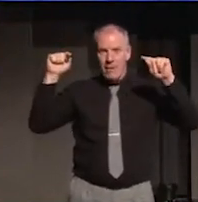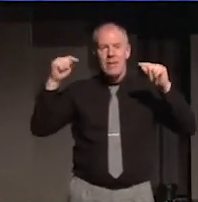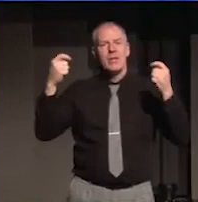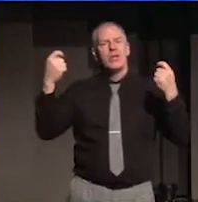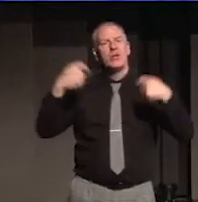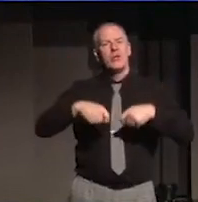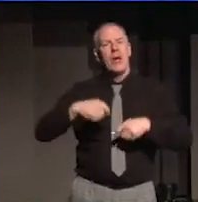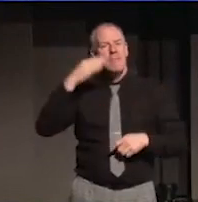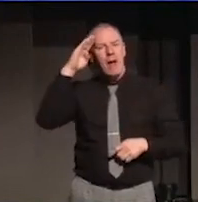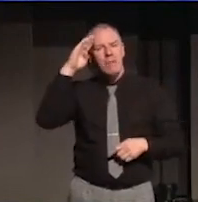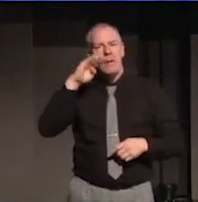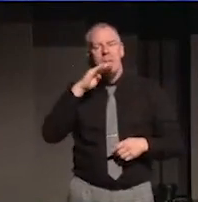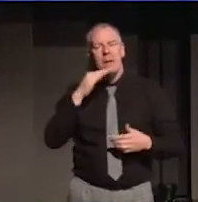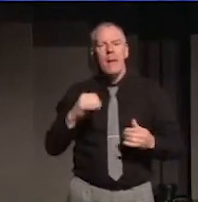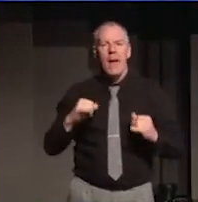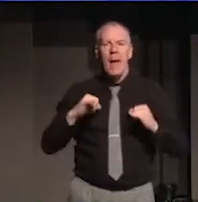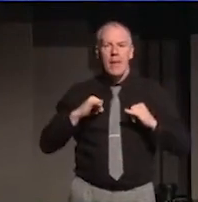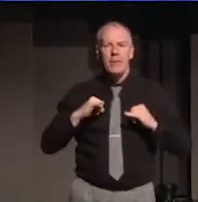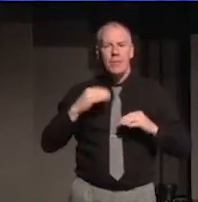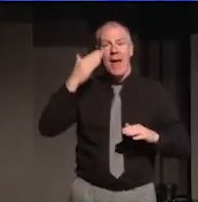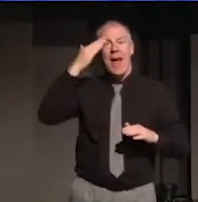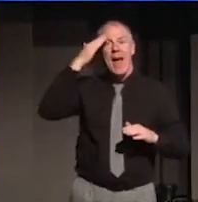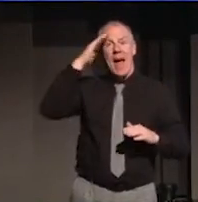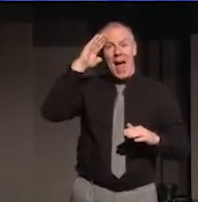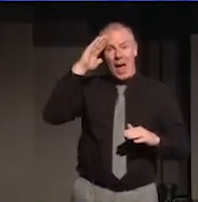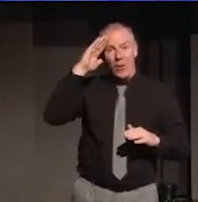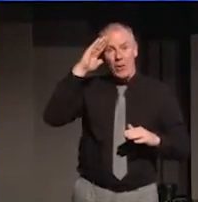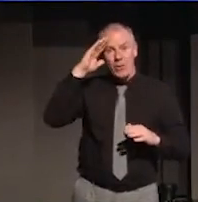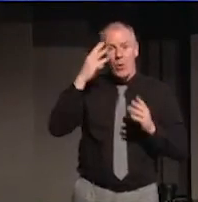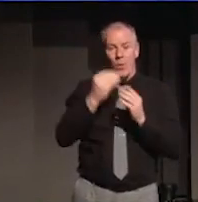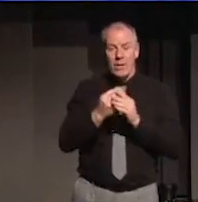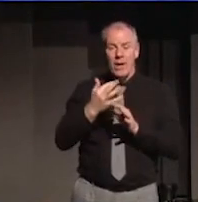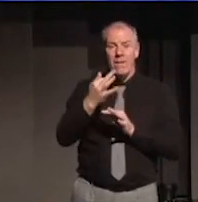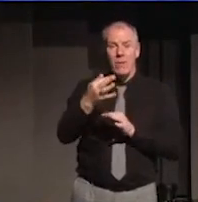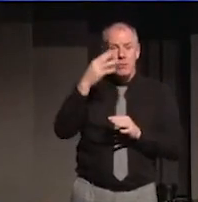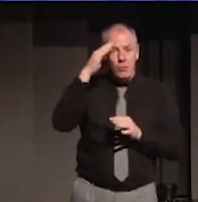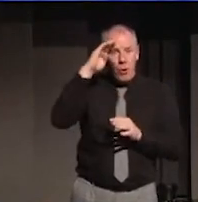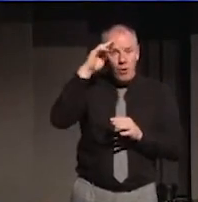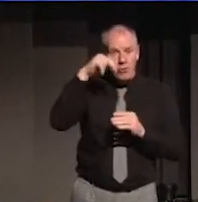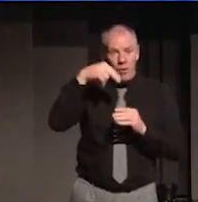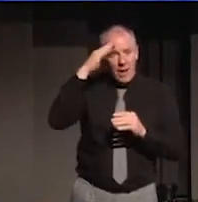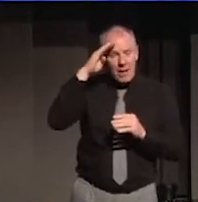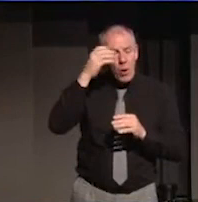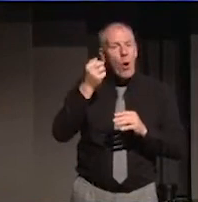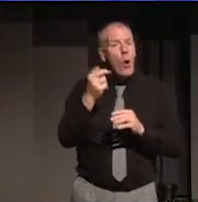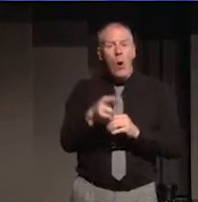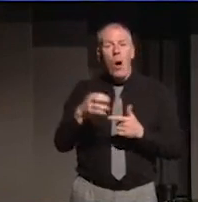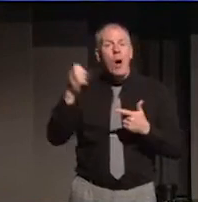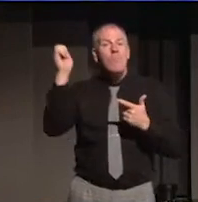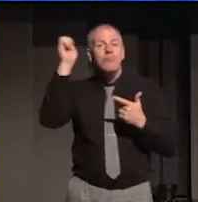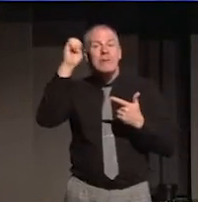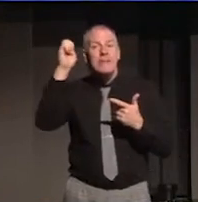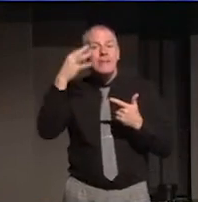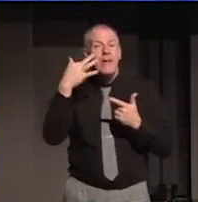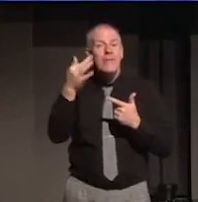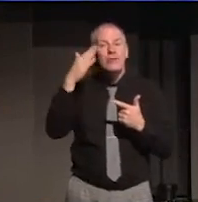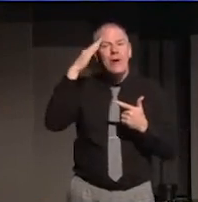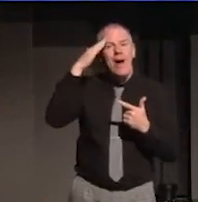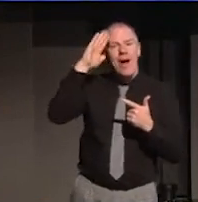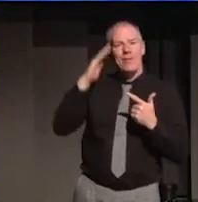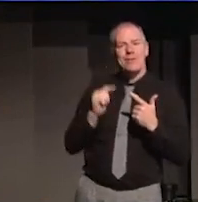means being able to be Irish in a future Northern Ireland or be British in a future Ireland.